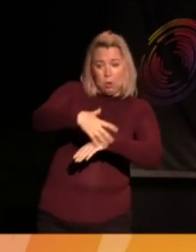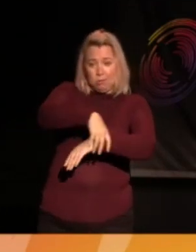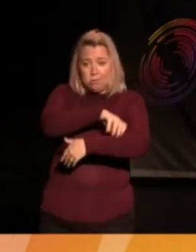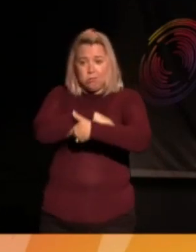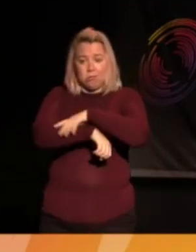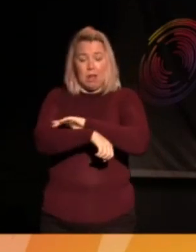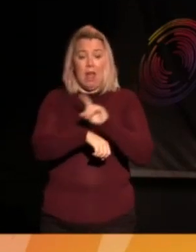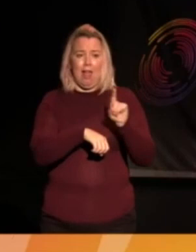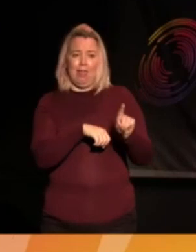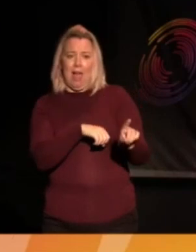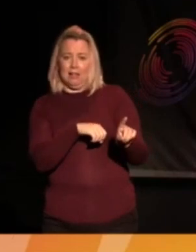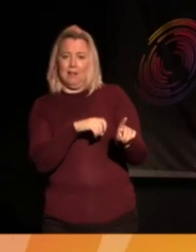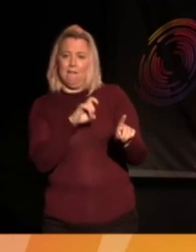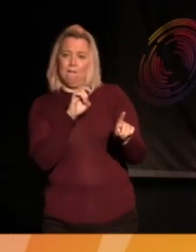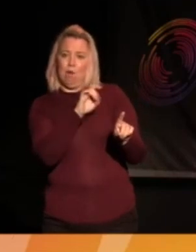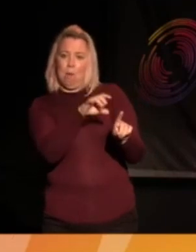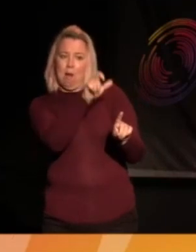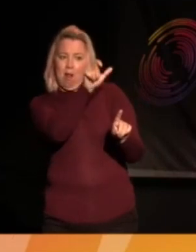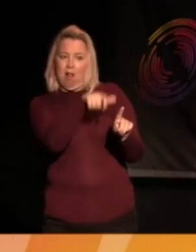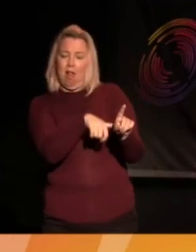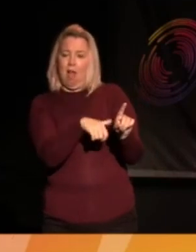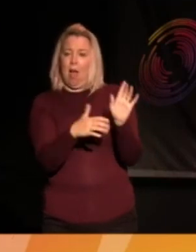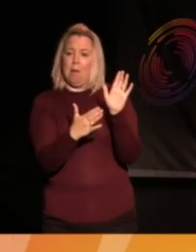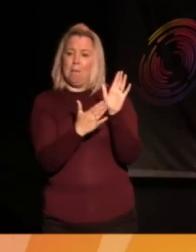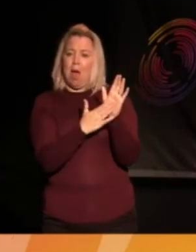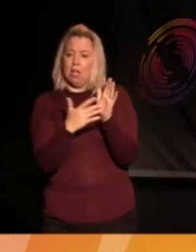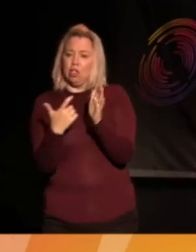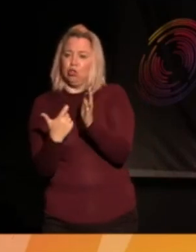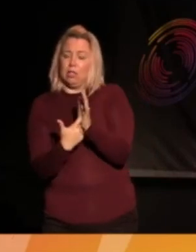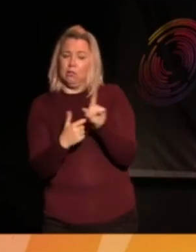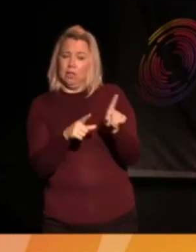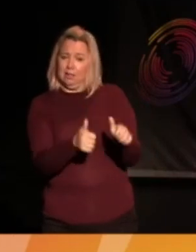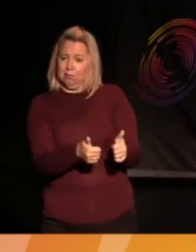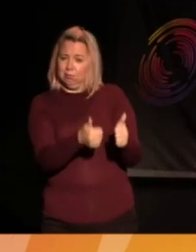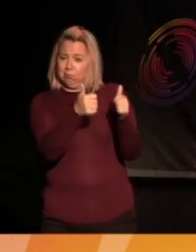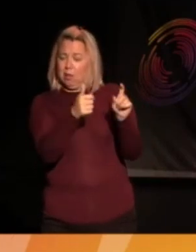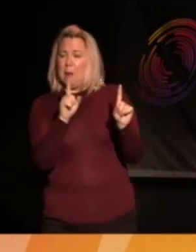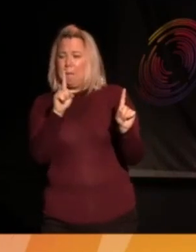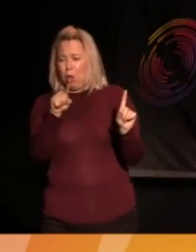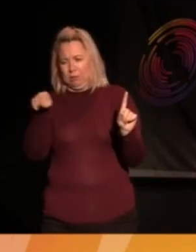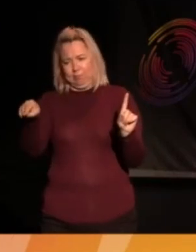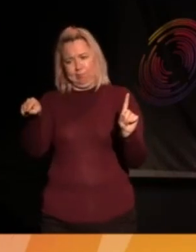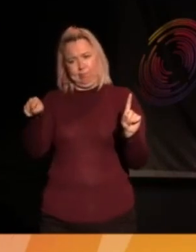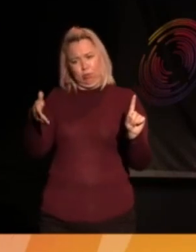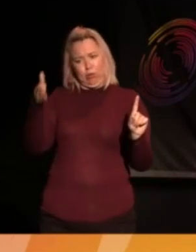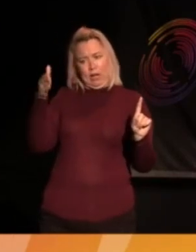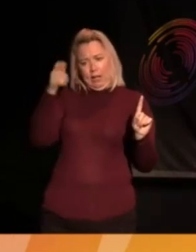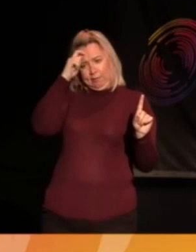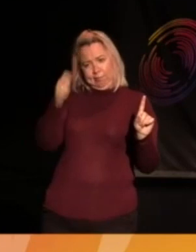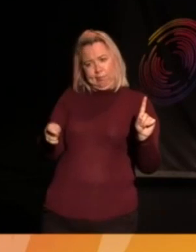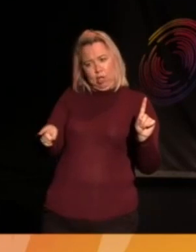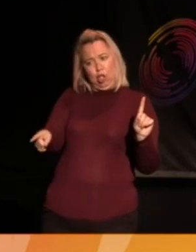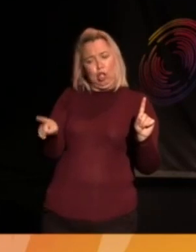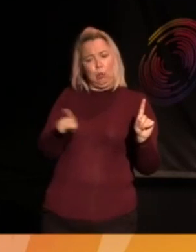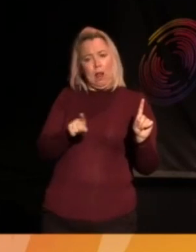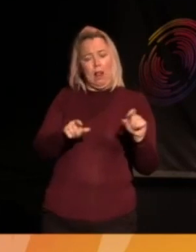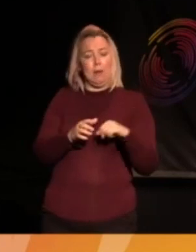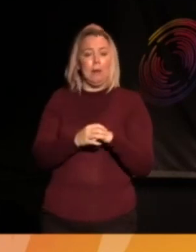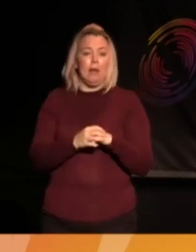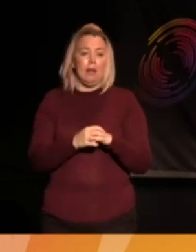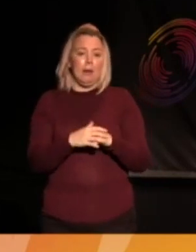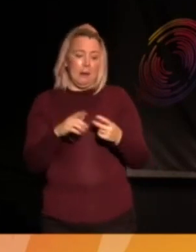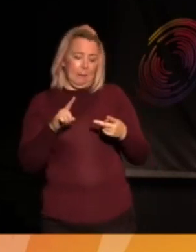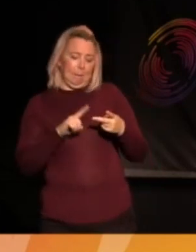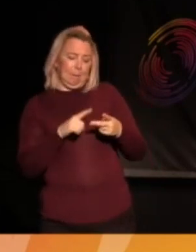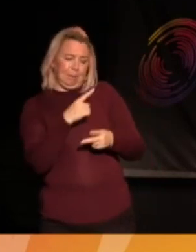footballer has. So that's my first point. And the other point actually is to you, Andy. I heard you